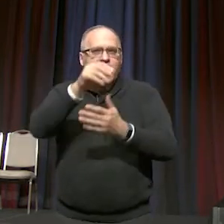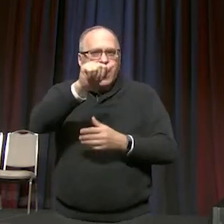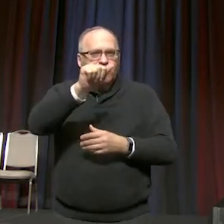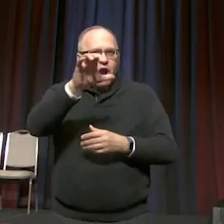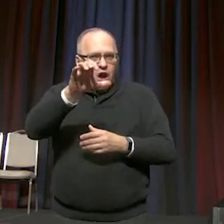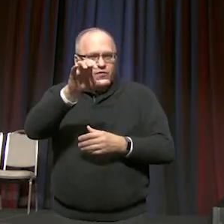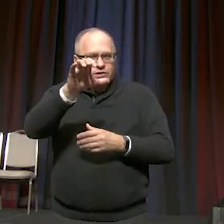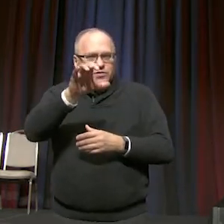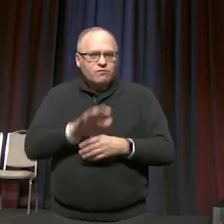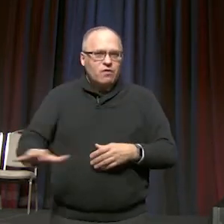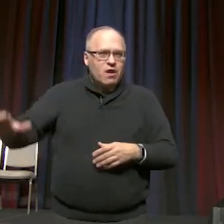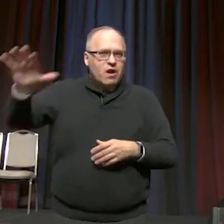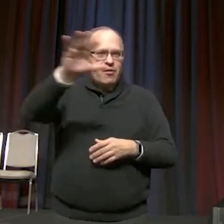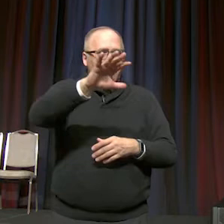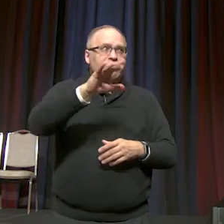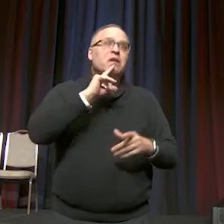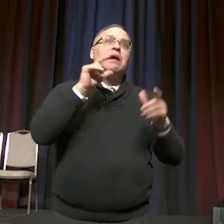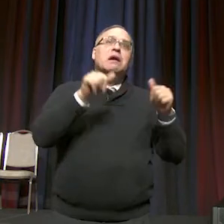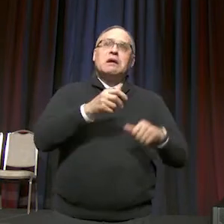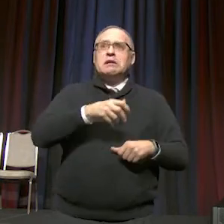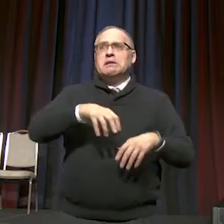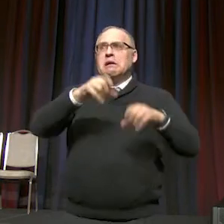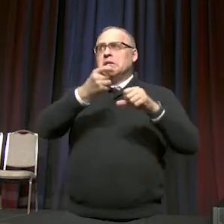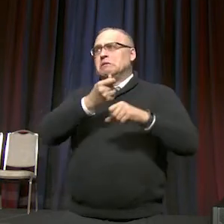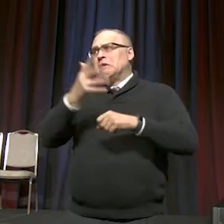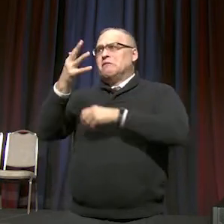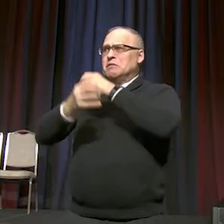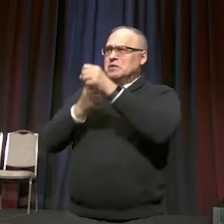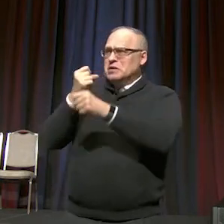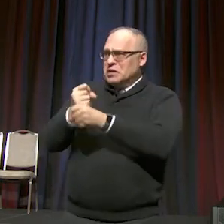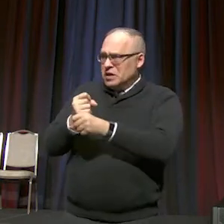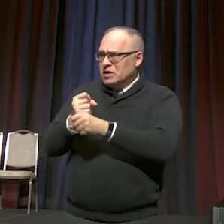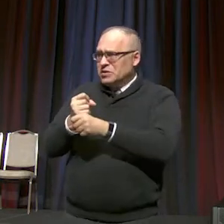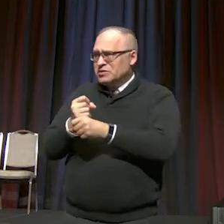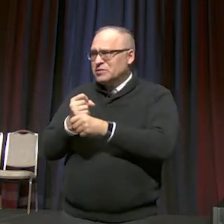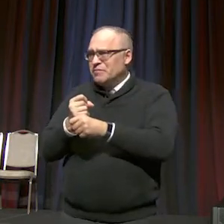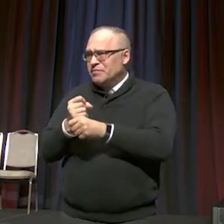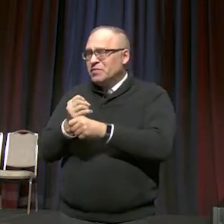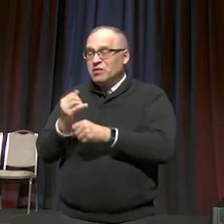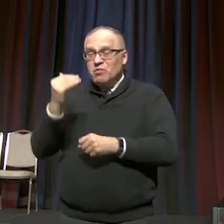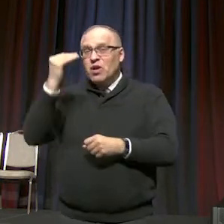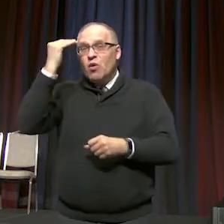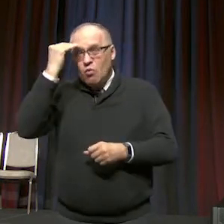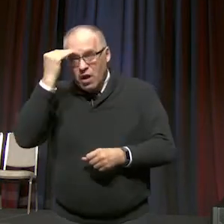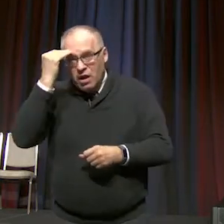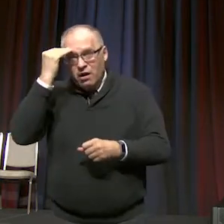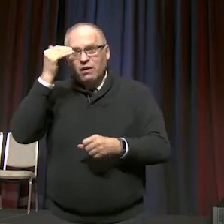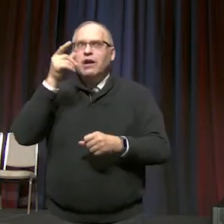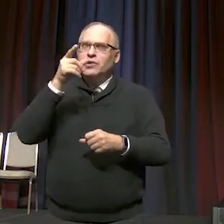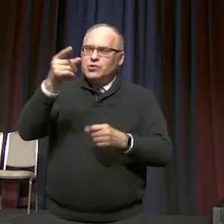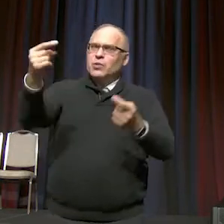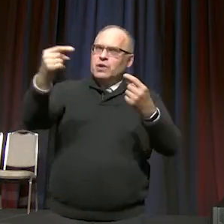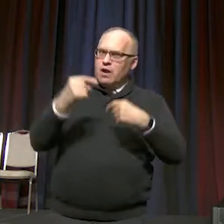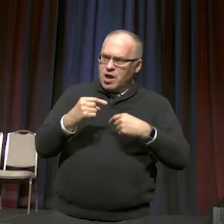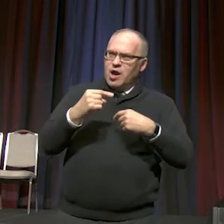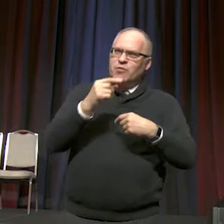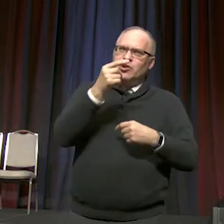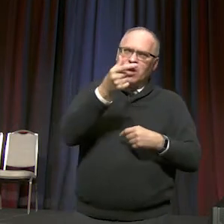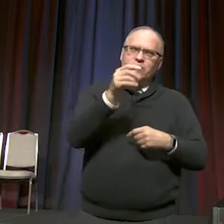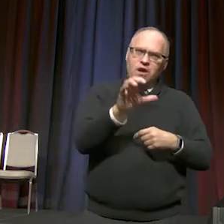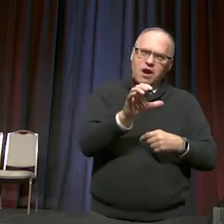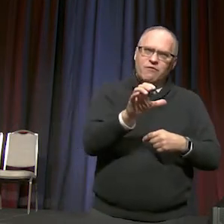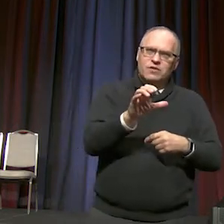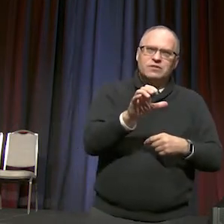That process can take several years. And be aware of that as you come to General Conference when